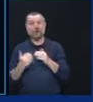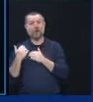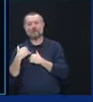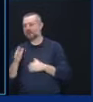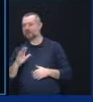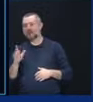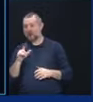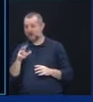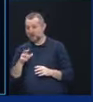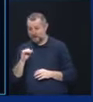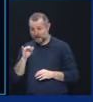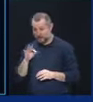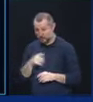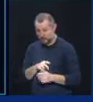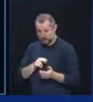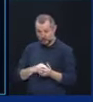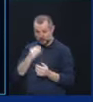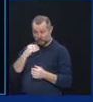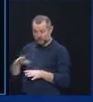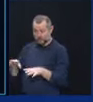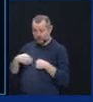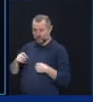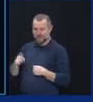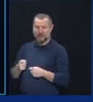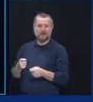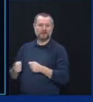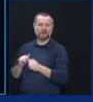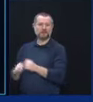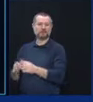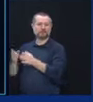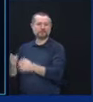If they were prepared to handle them.